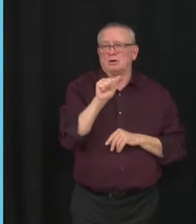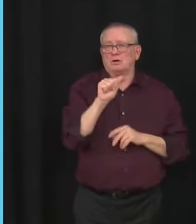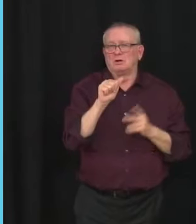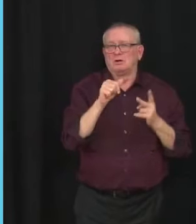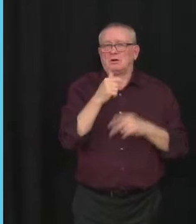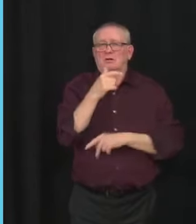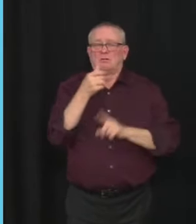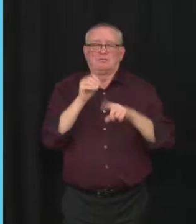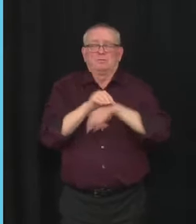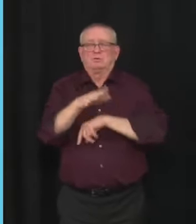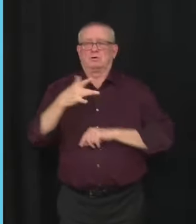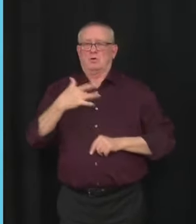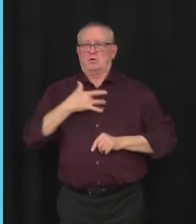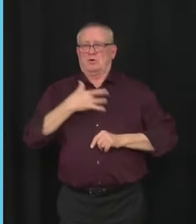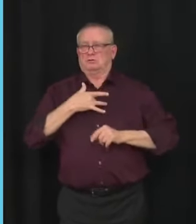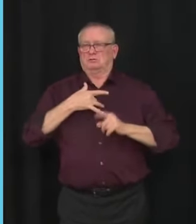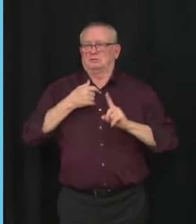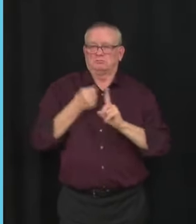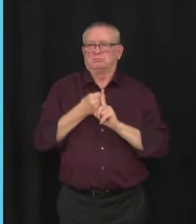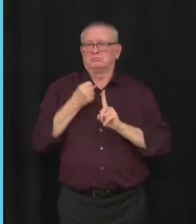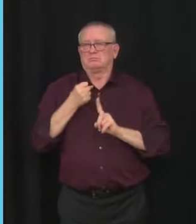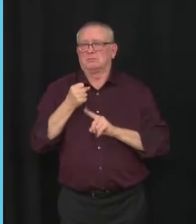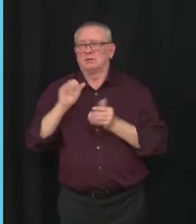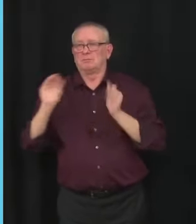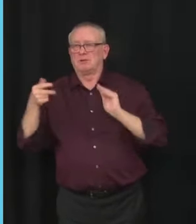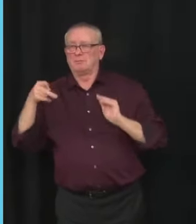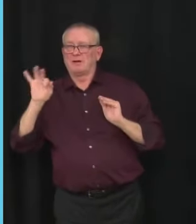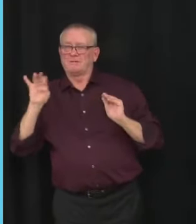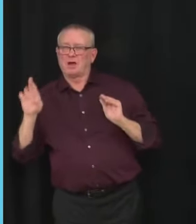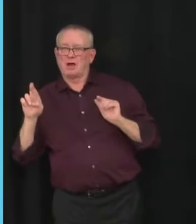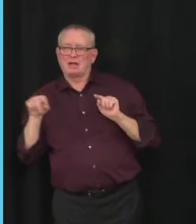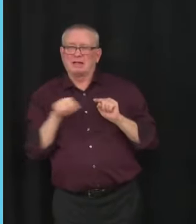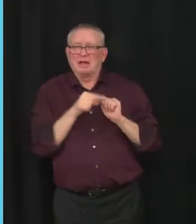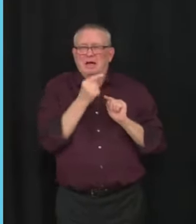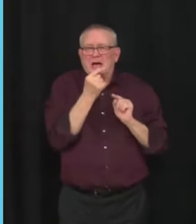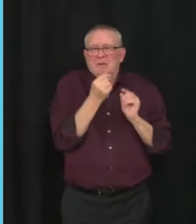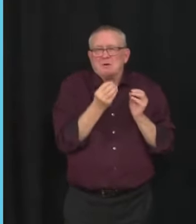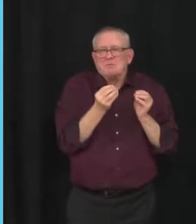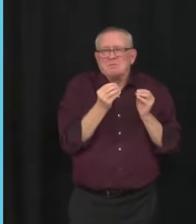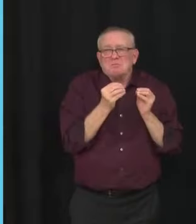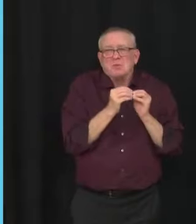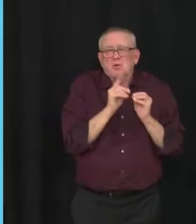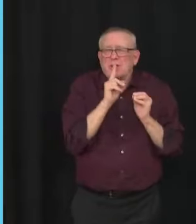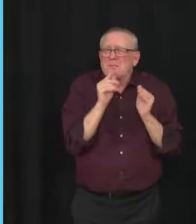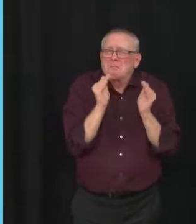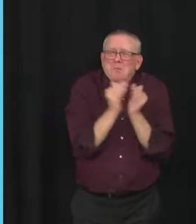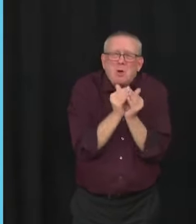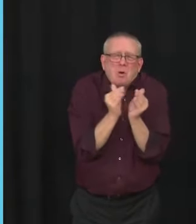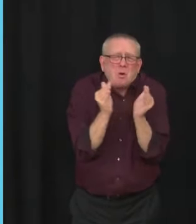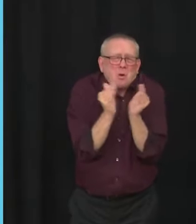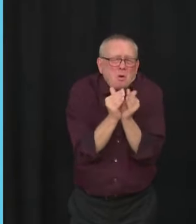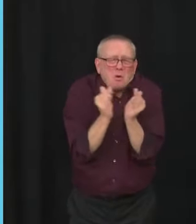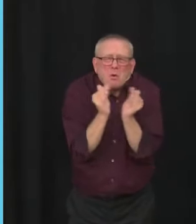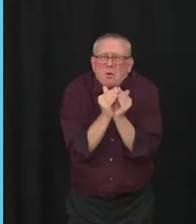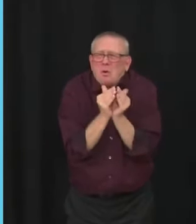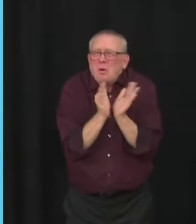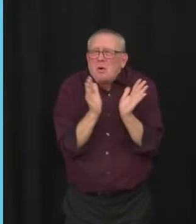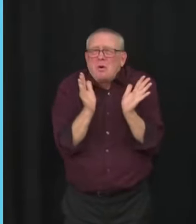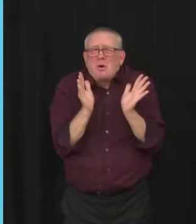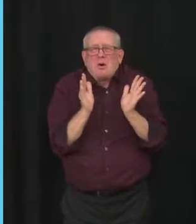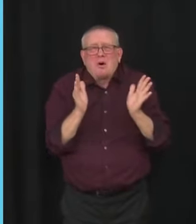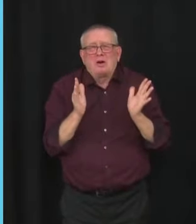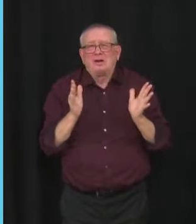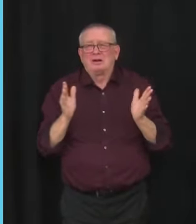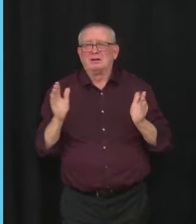12 to 29. As I mentioned, the risk of this outcome is still very small with approximately one case